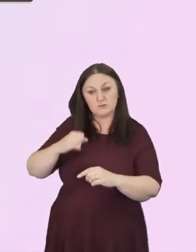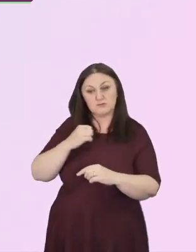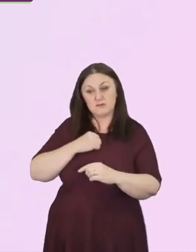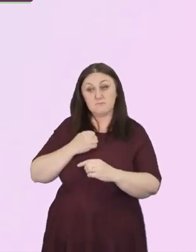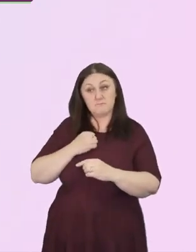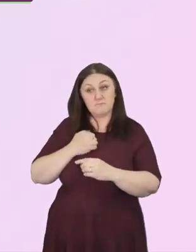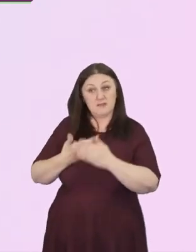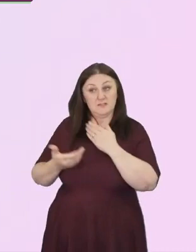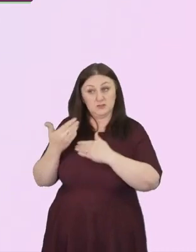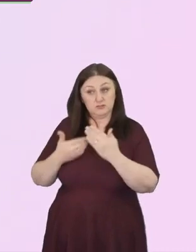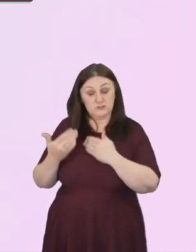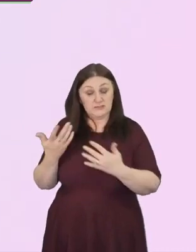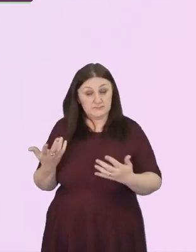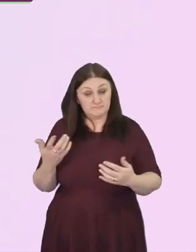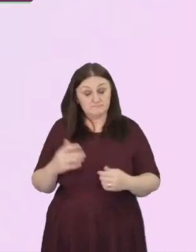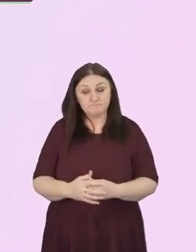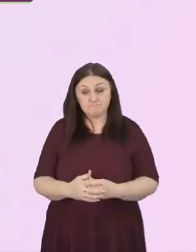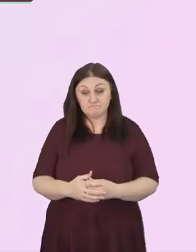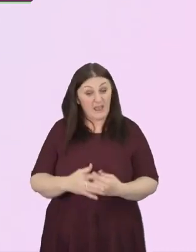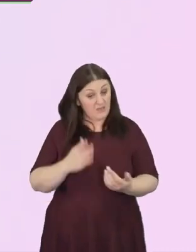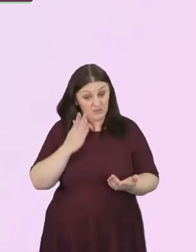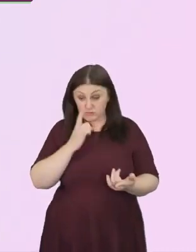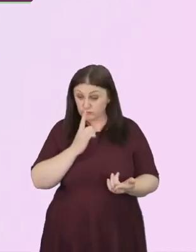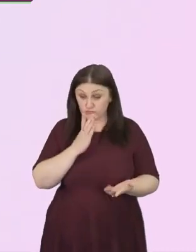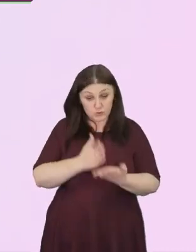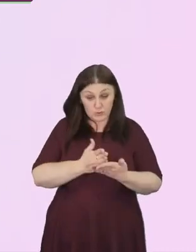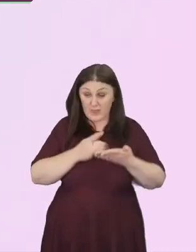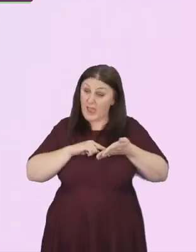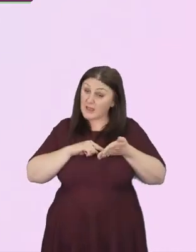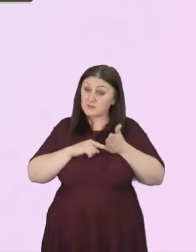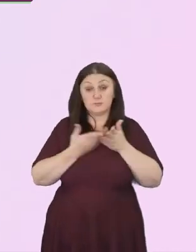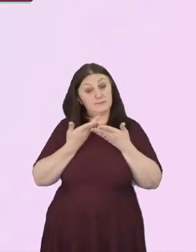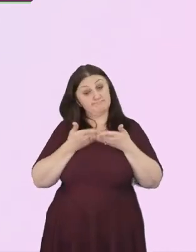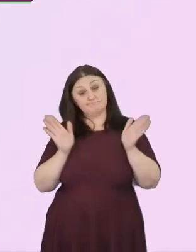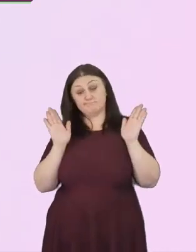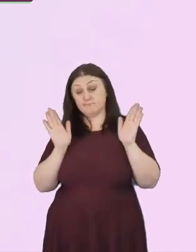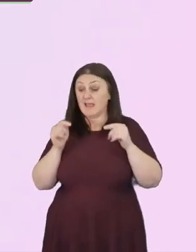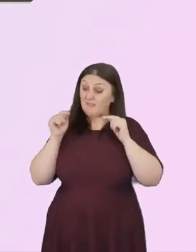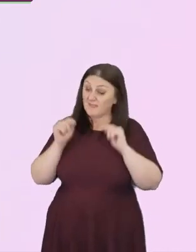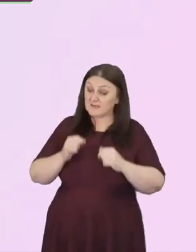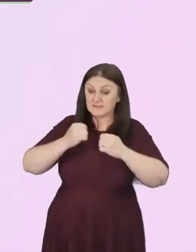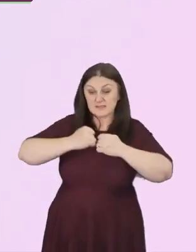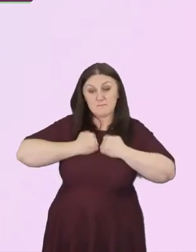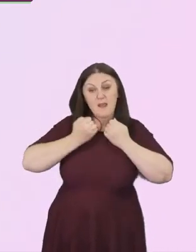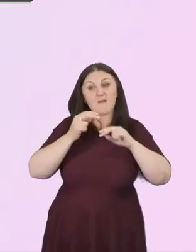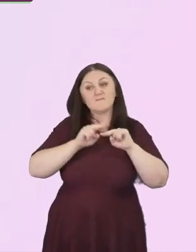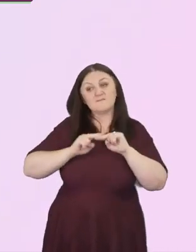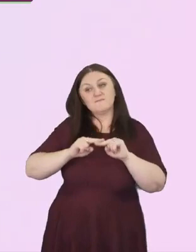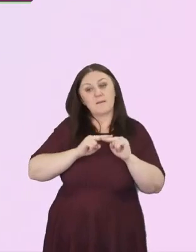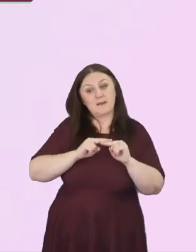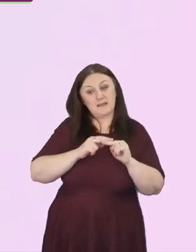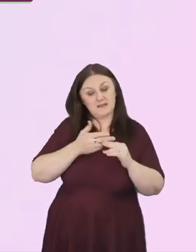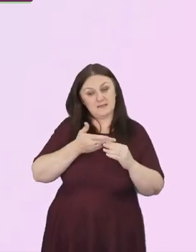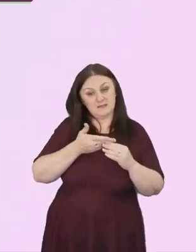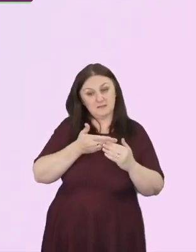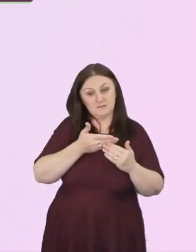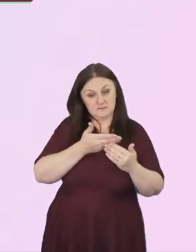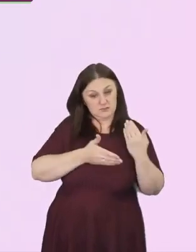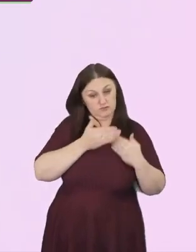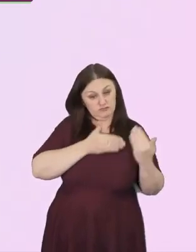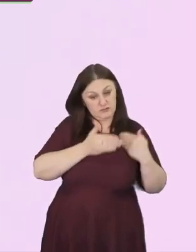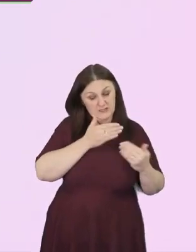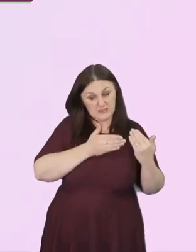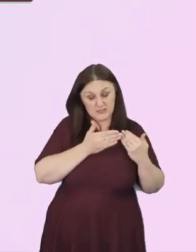I must not pretend away. It's my family history, and it has to be both celebrated